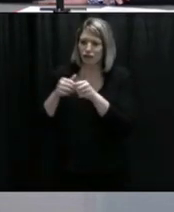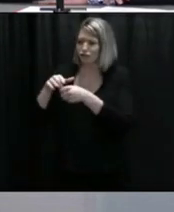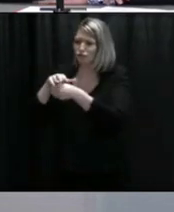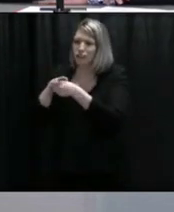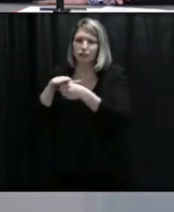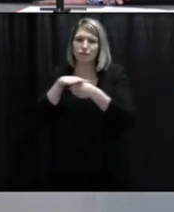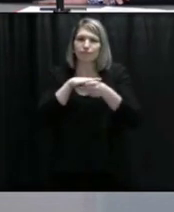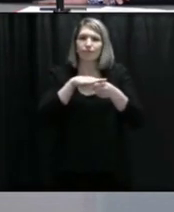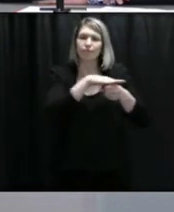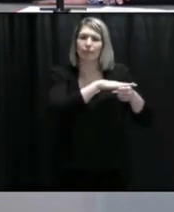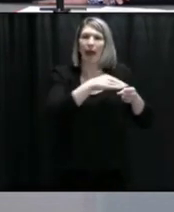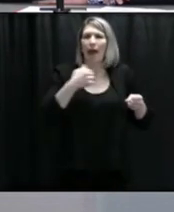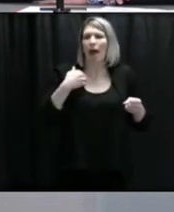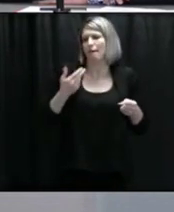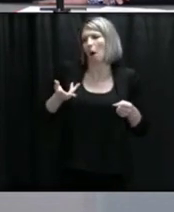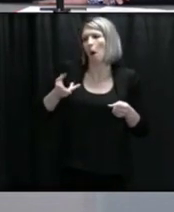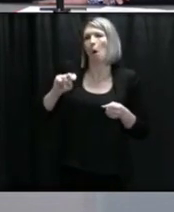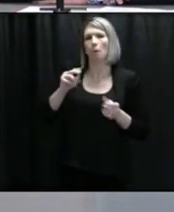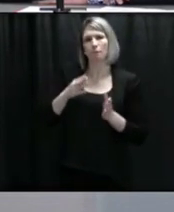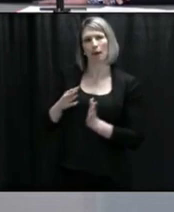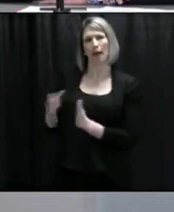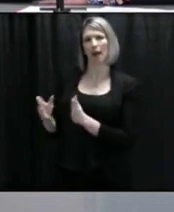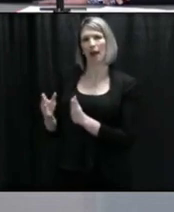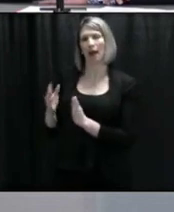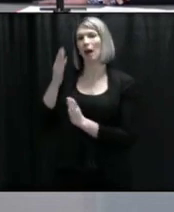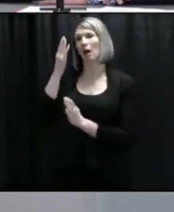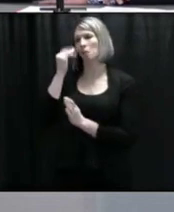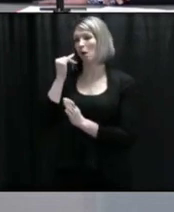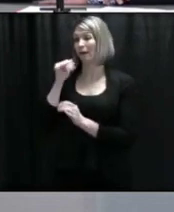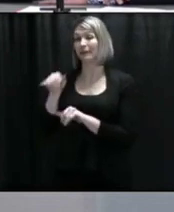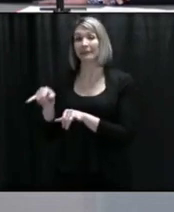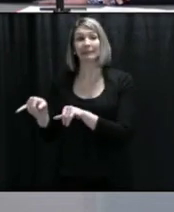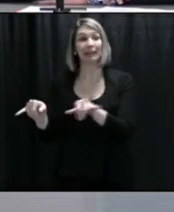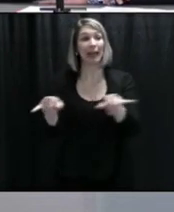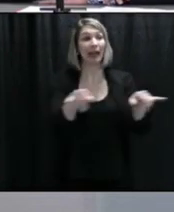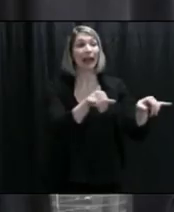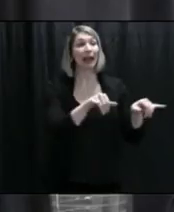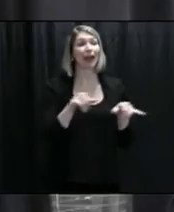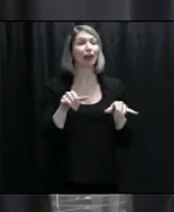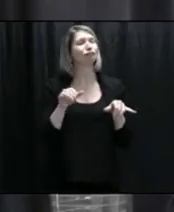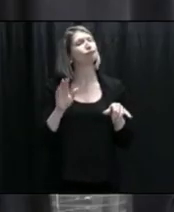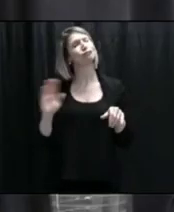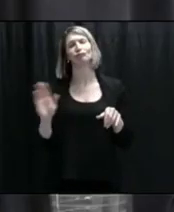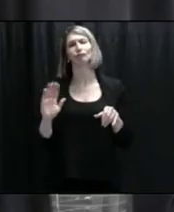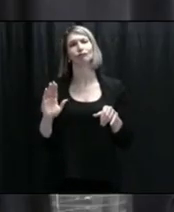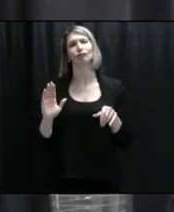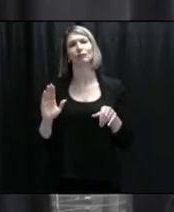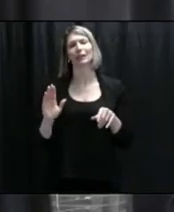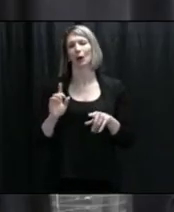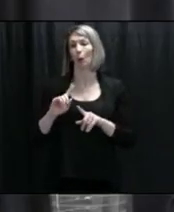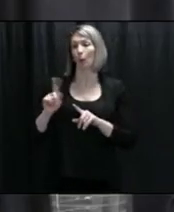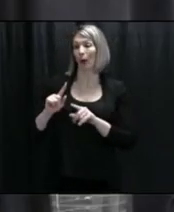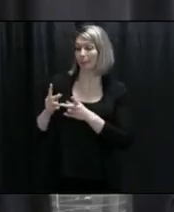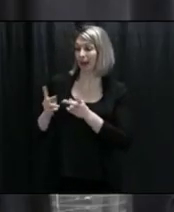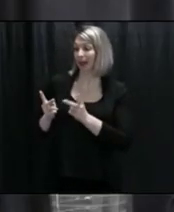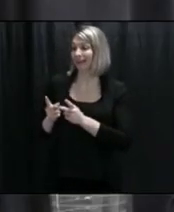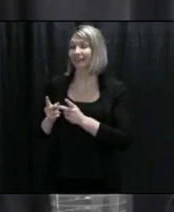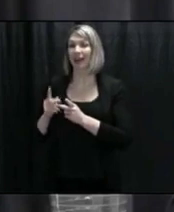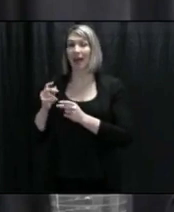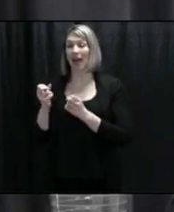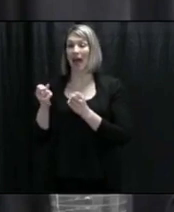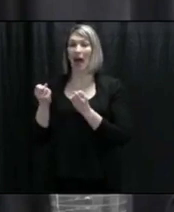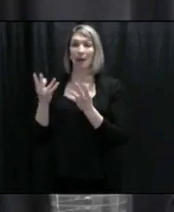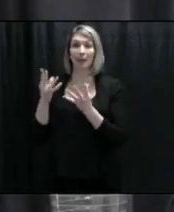particular to the facility concern because not all of them are the same geographically or in the numbers of patients that they have.